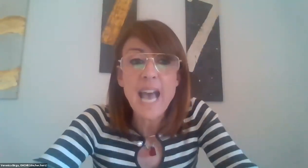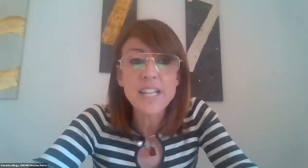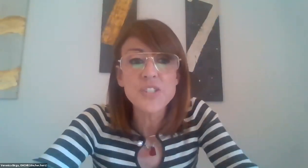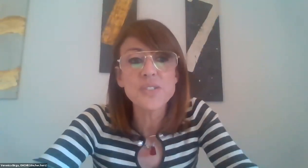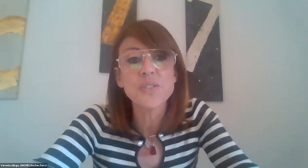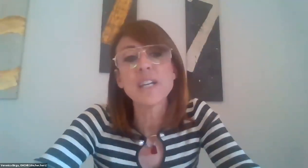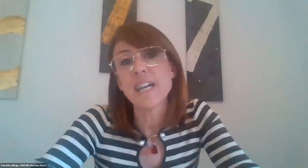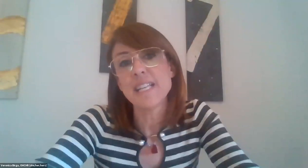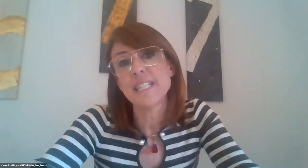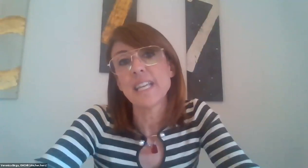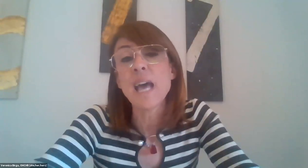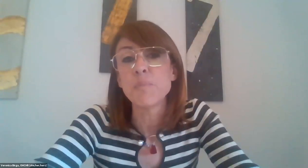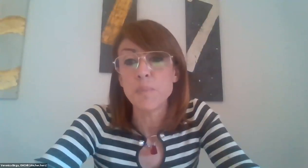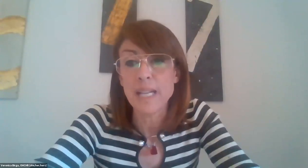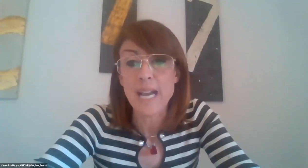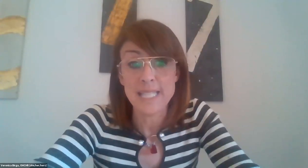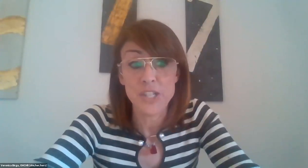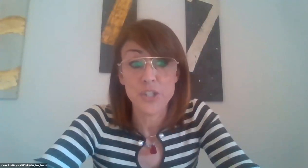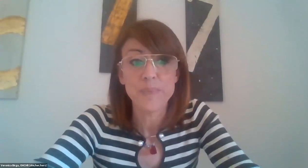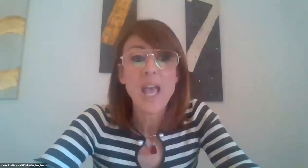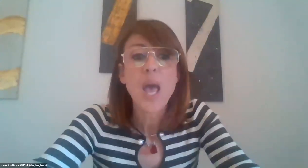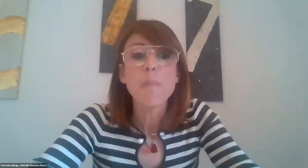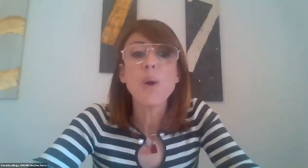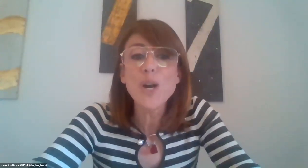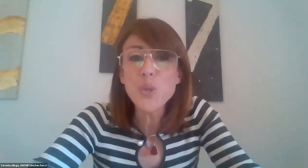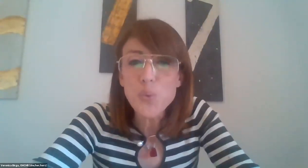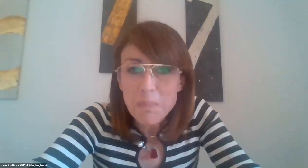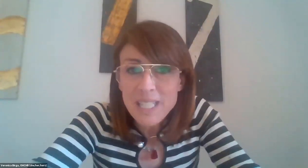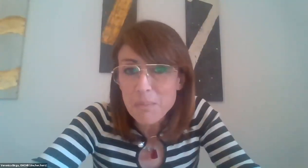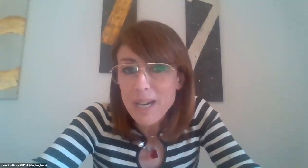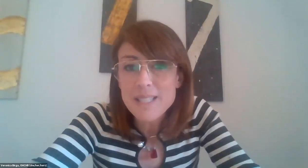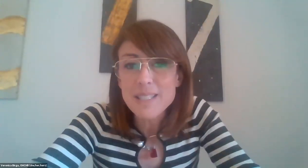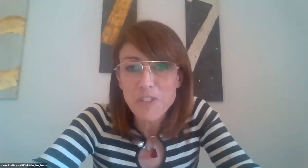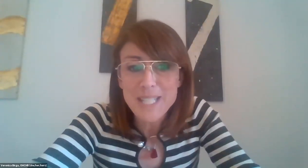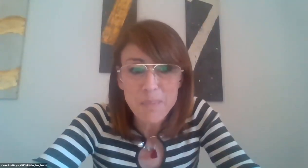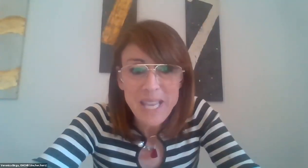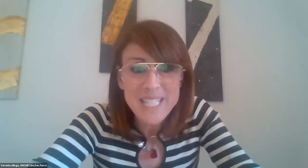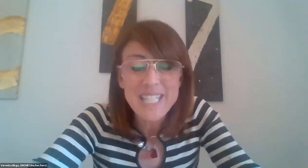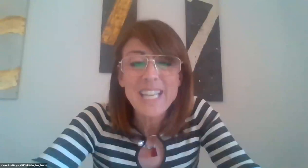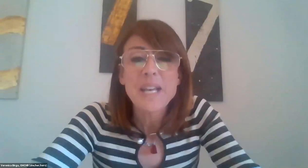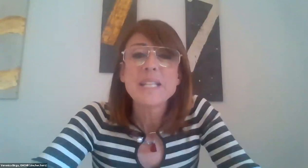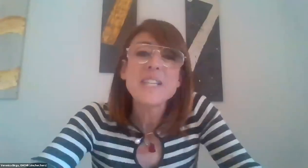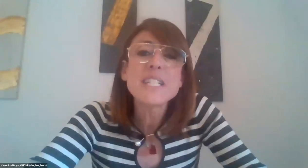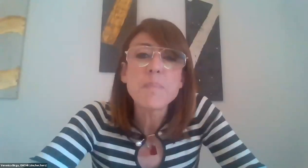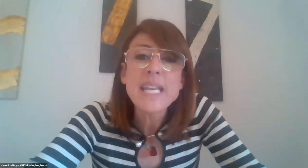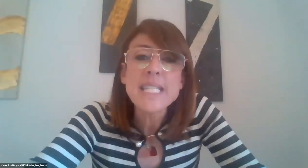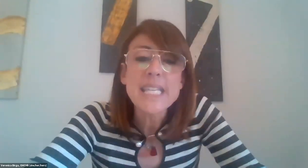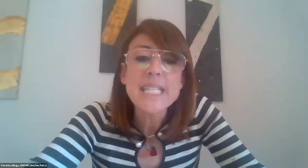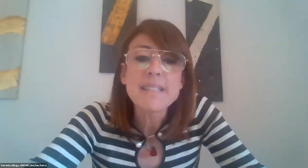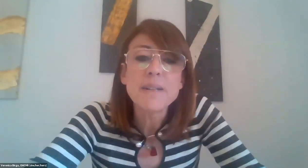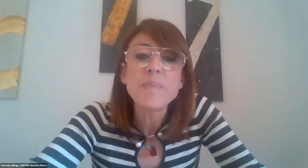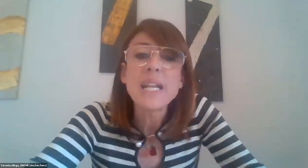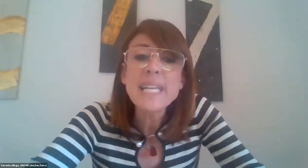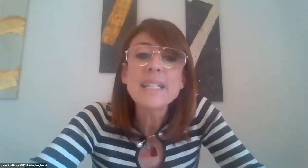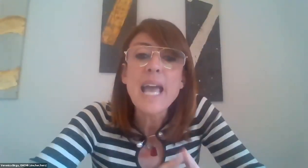feminist action, organizing and mobilization. But what do we mean by civic space? Civic space